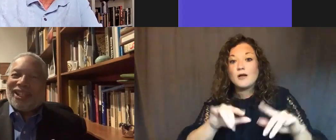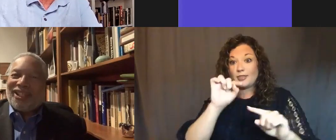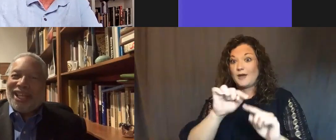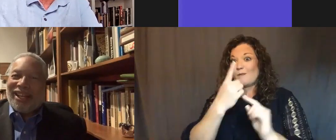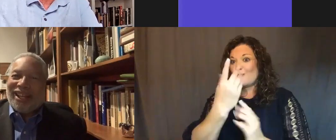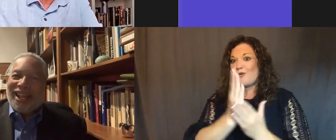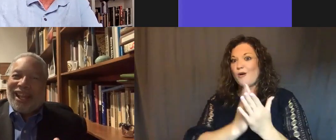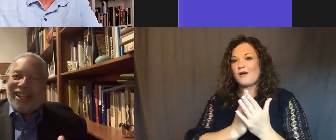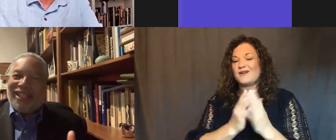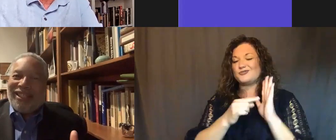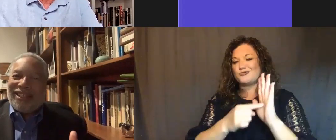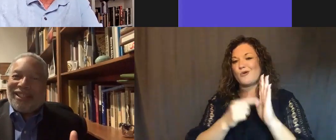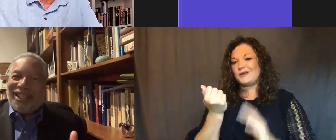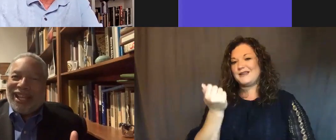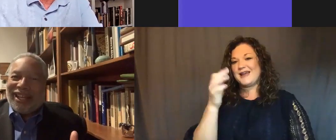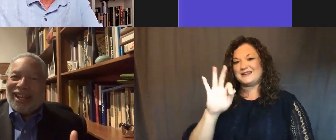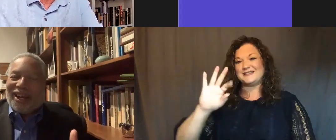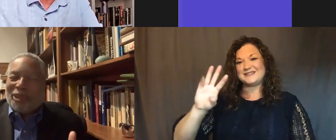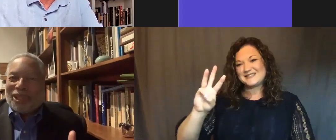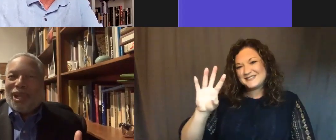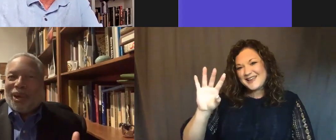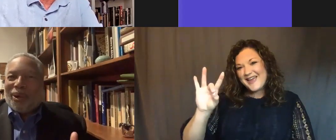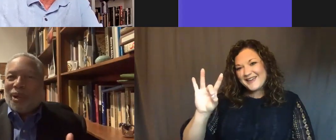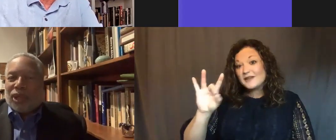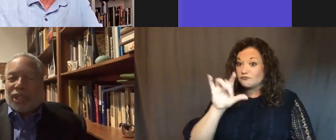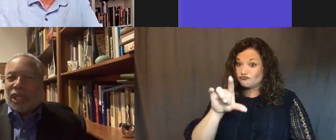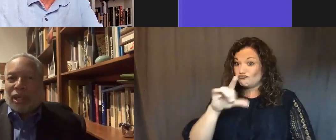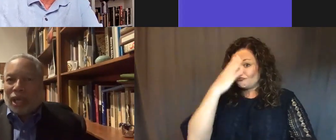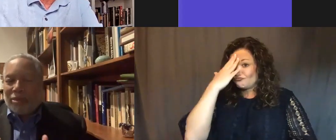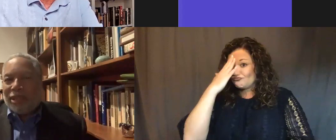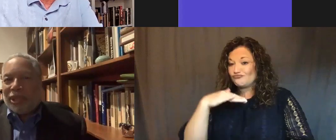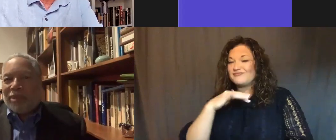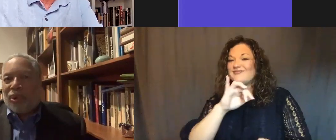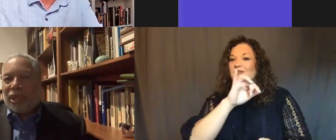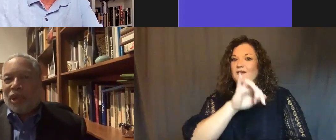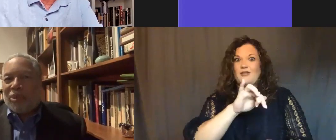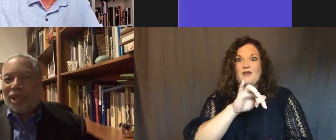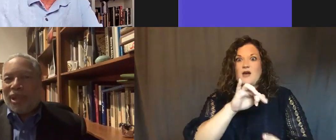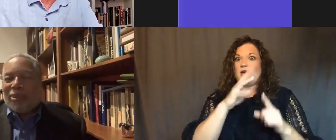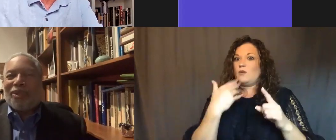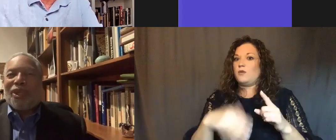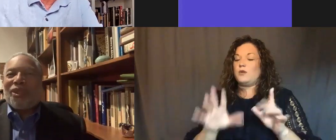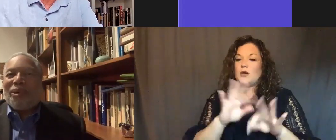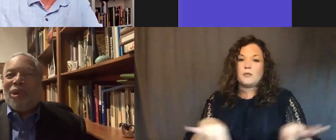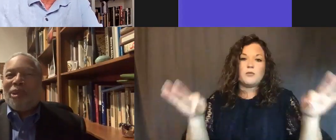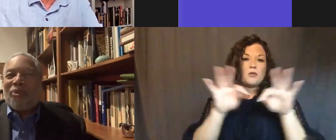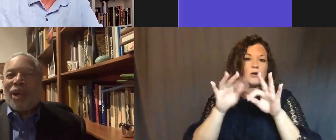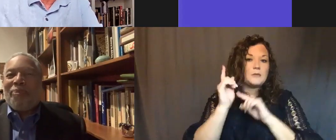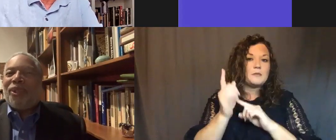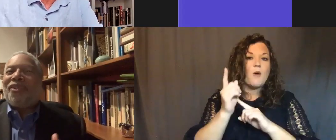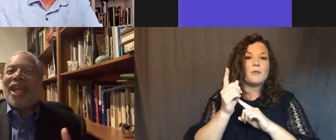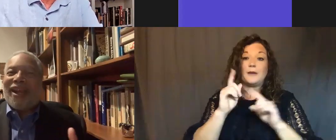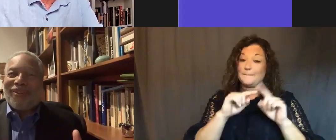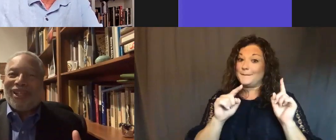1968. And 1968, as you know, was an unbelievably important moment, but it's also a moment